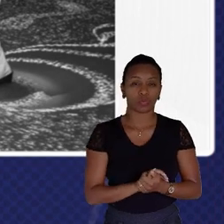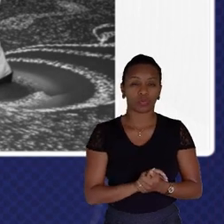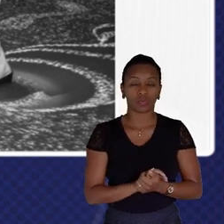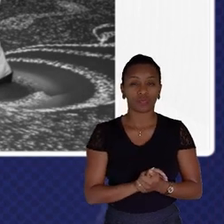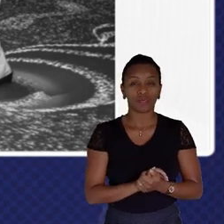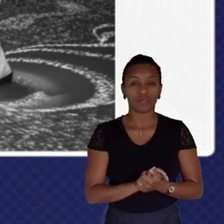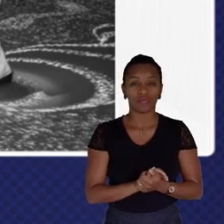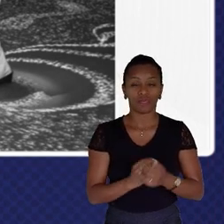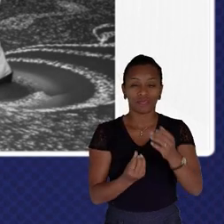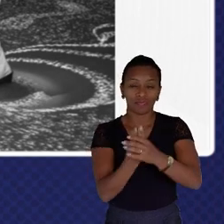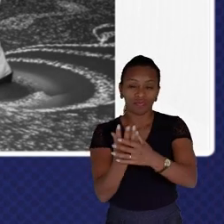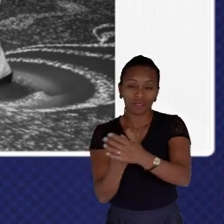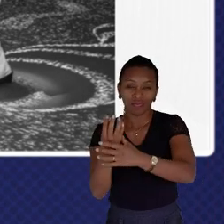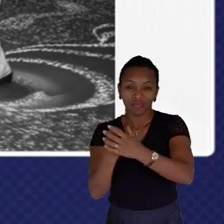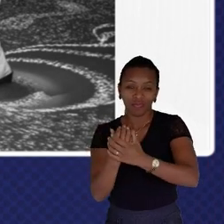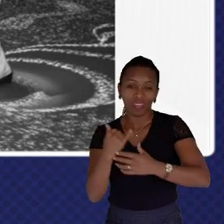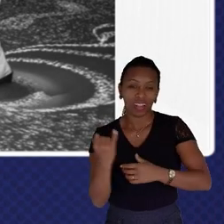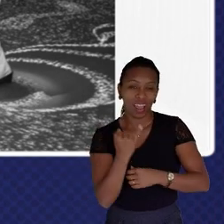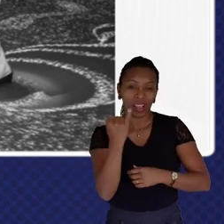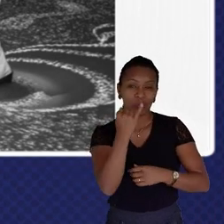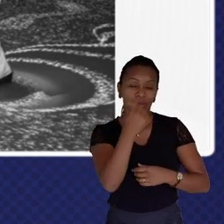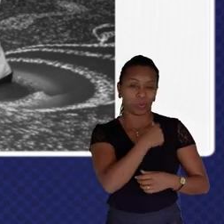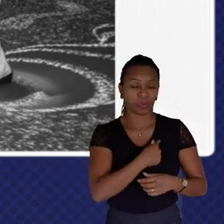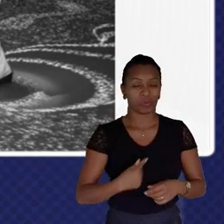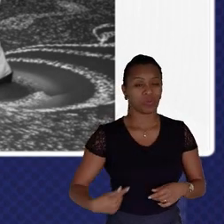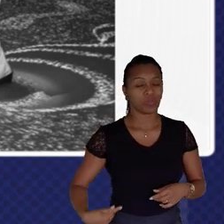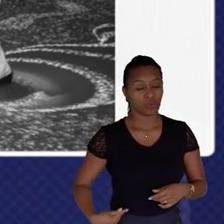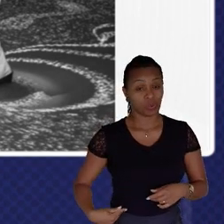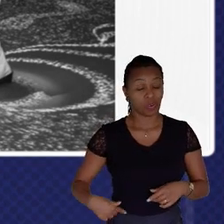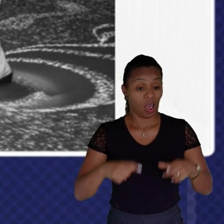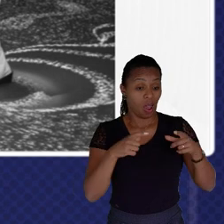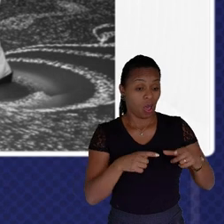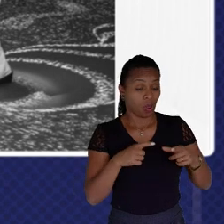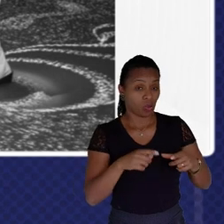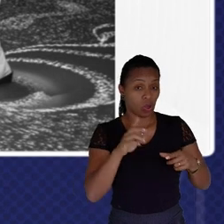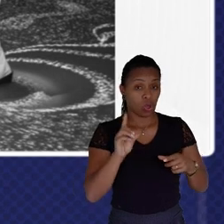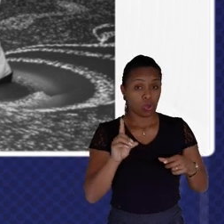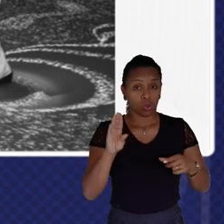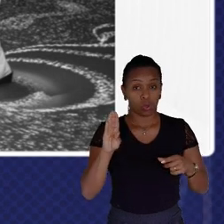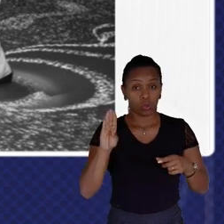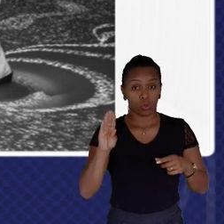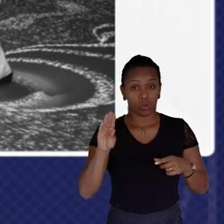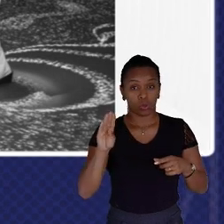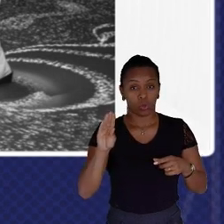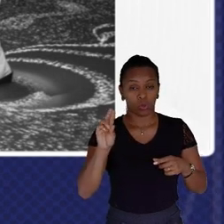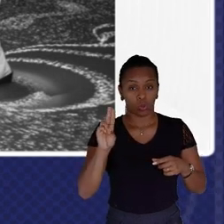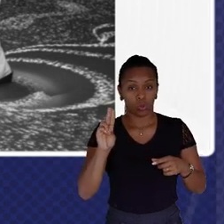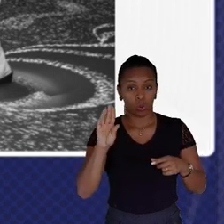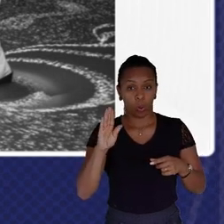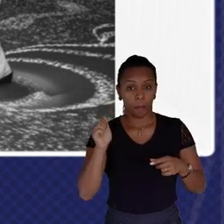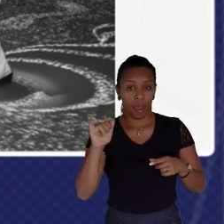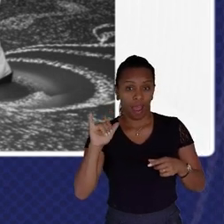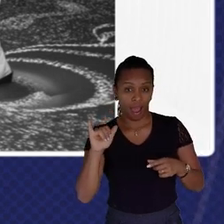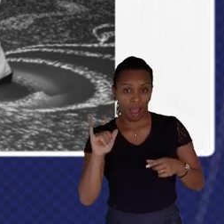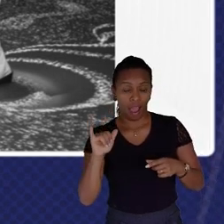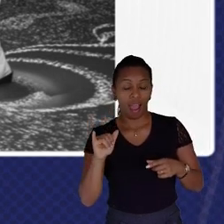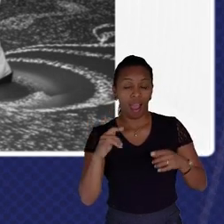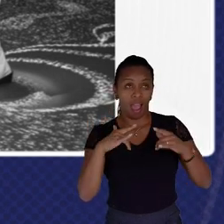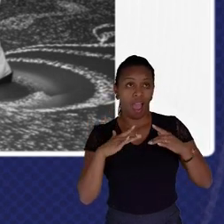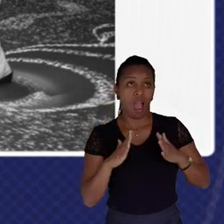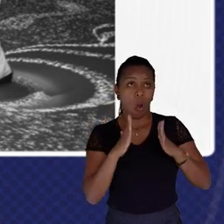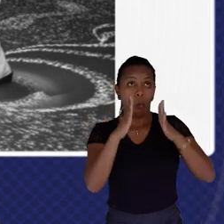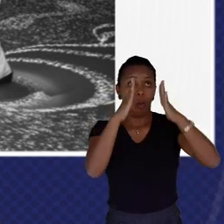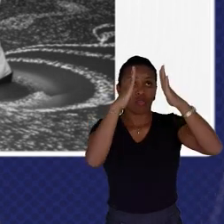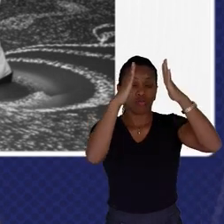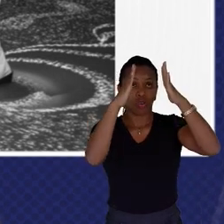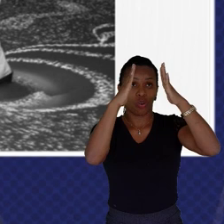important in government We are located in Dubai in Emirates Towers So Emirates Towers is this place that we're located in And it's full